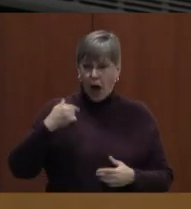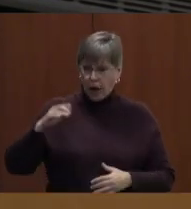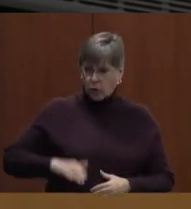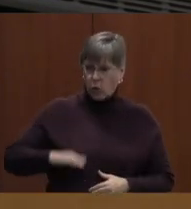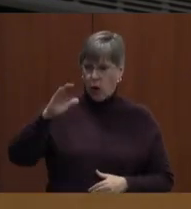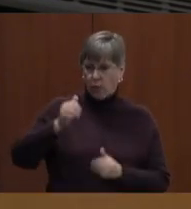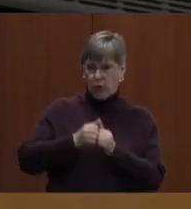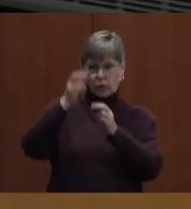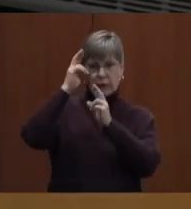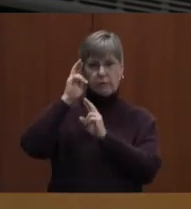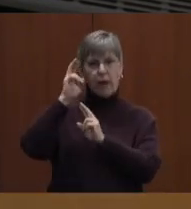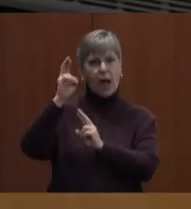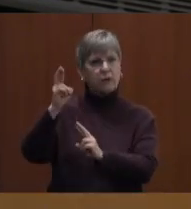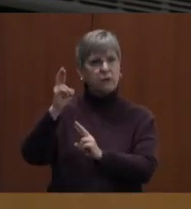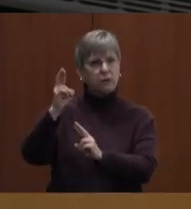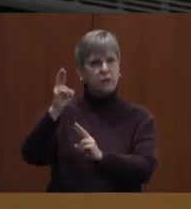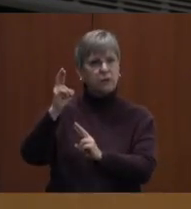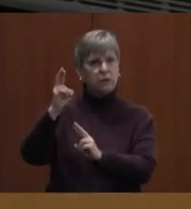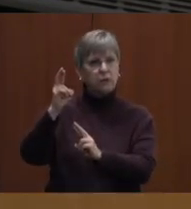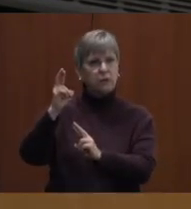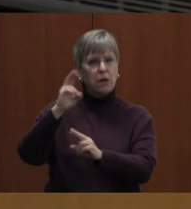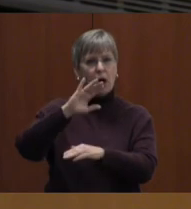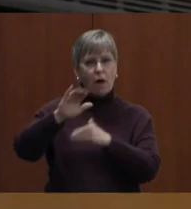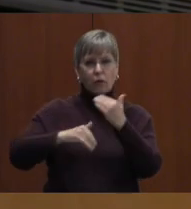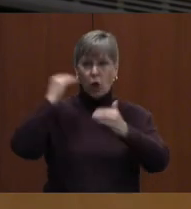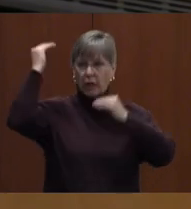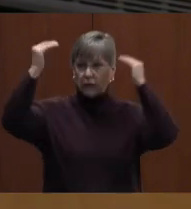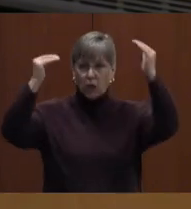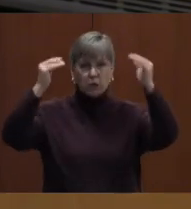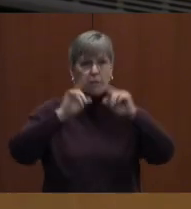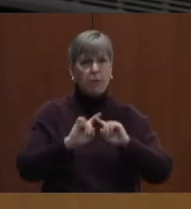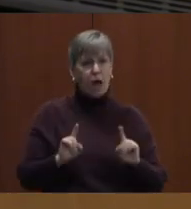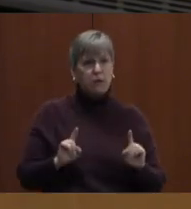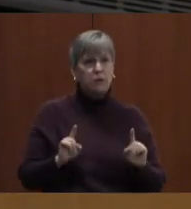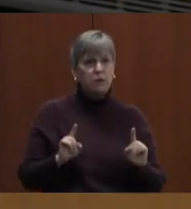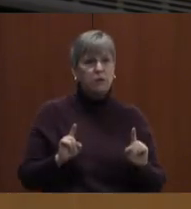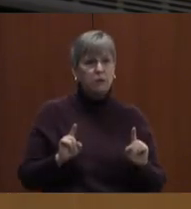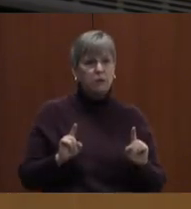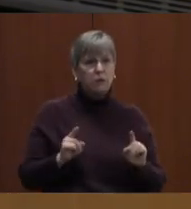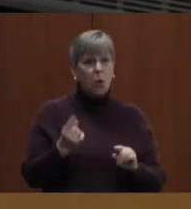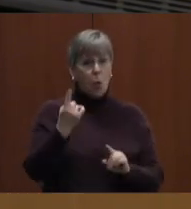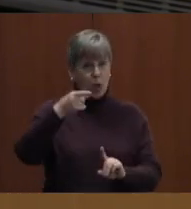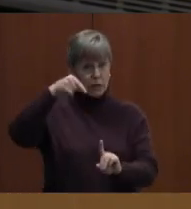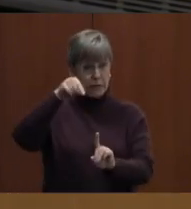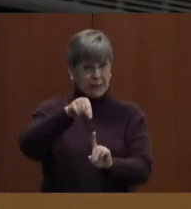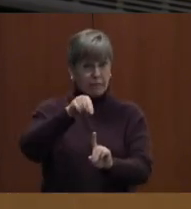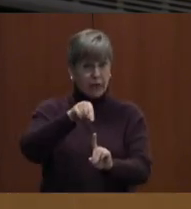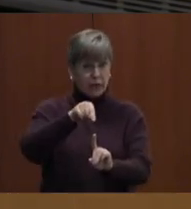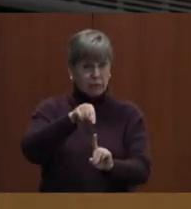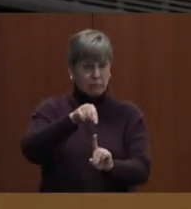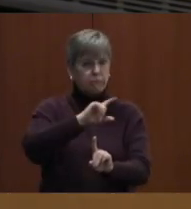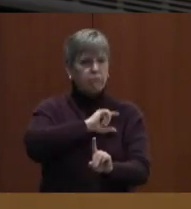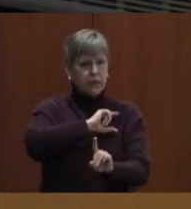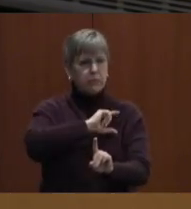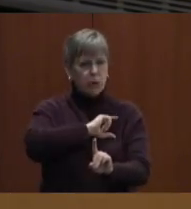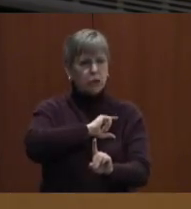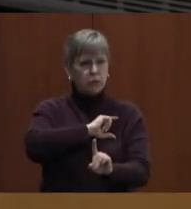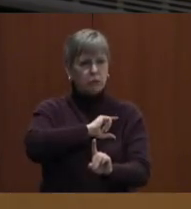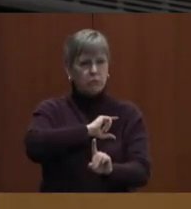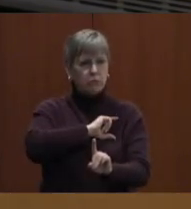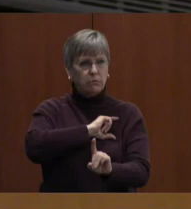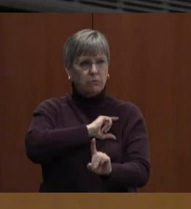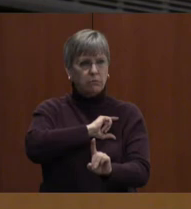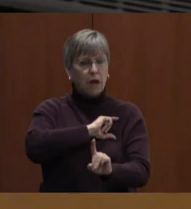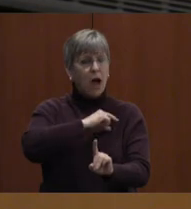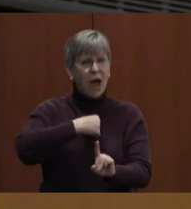with respect of all adults, but of one in particular would have been a police officer and I